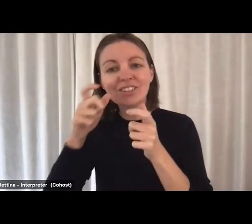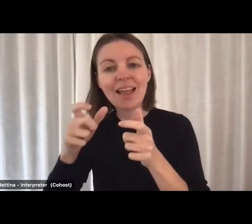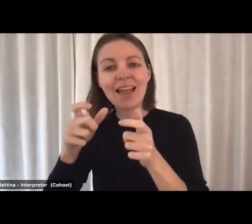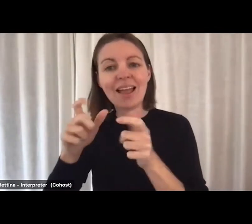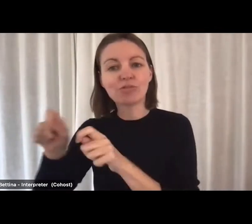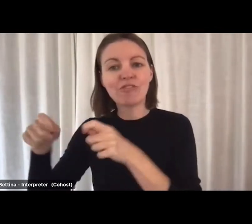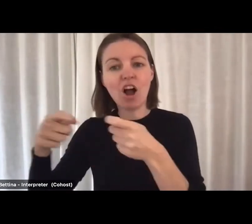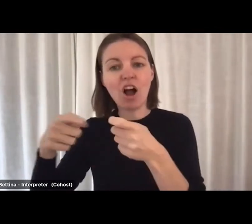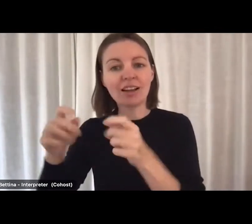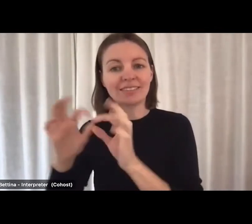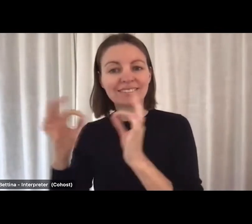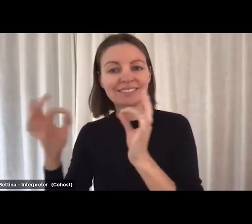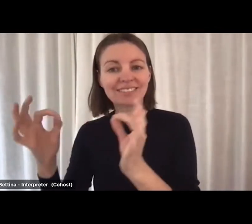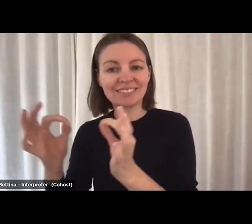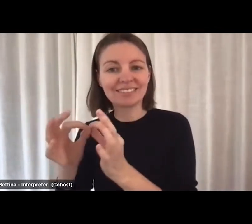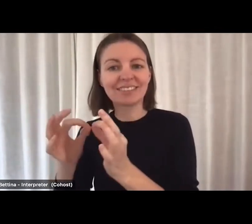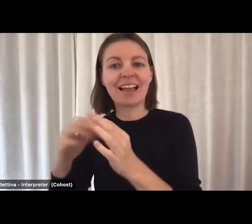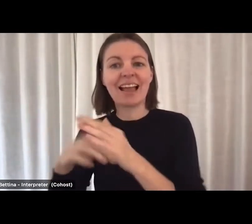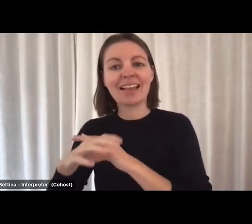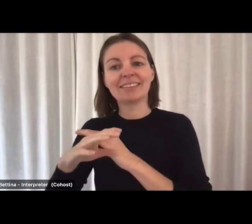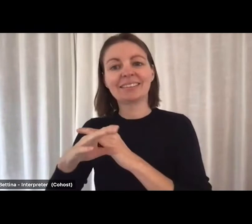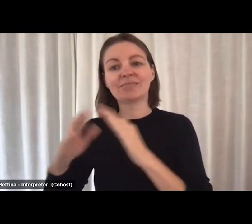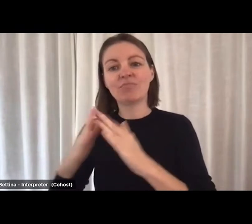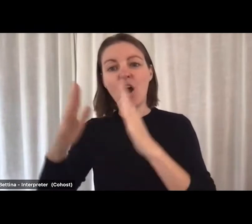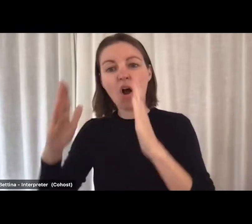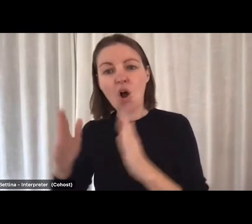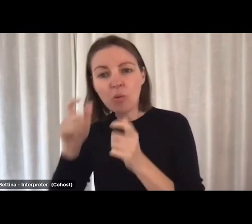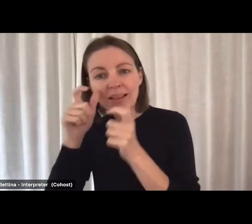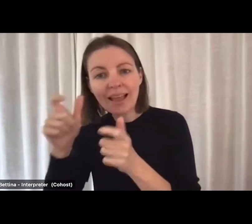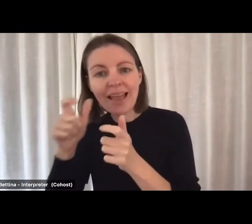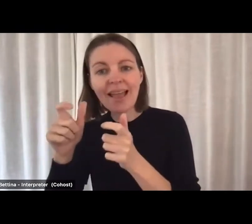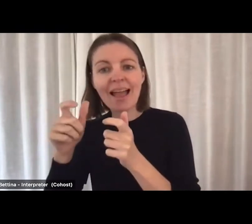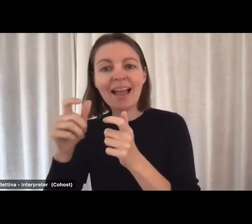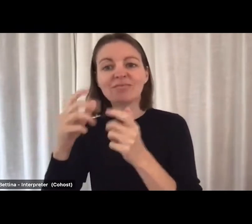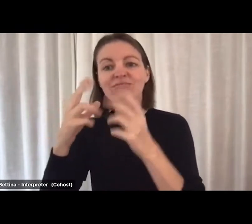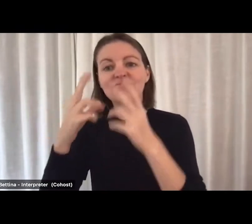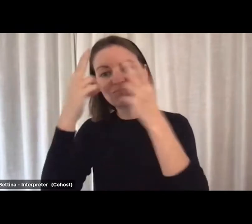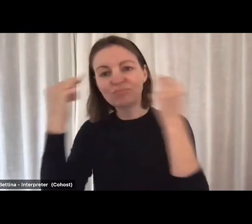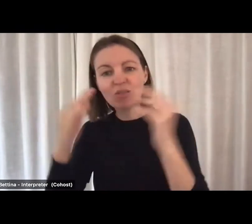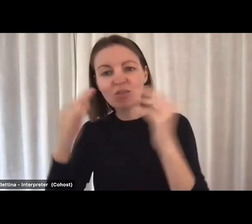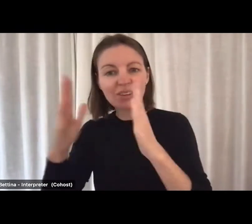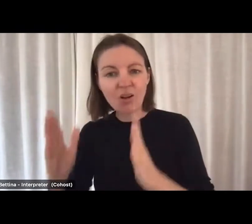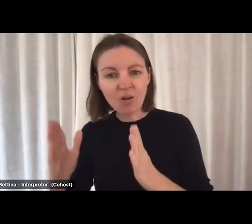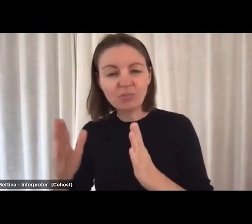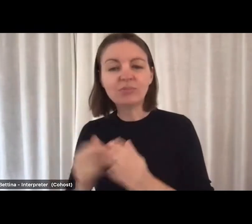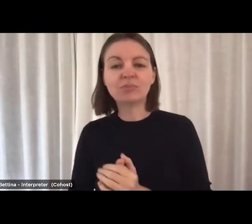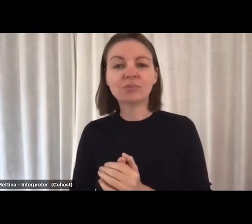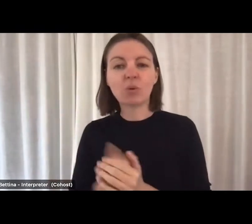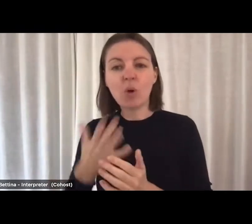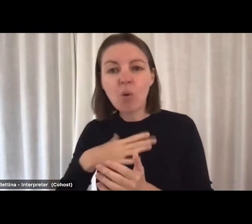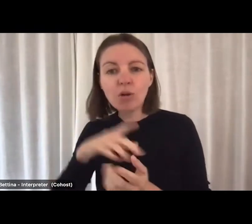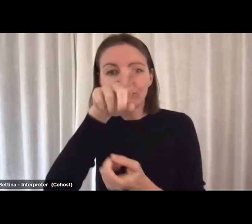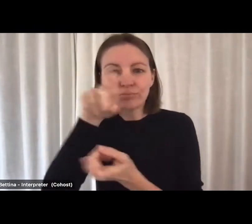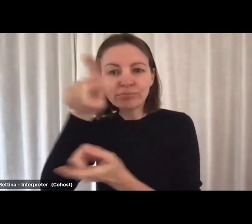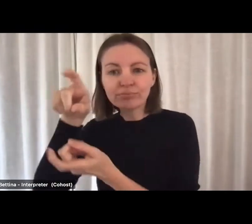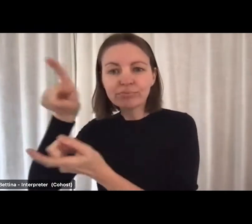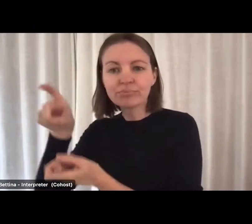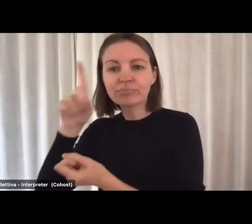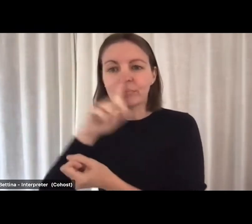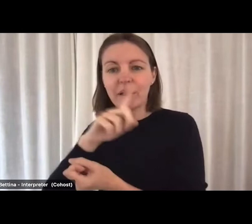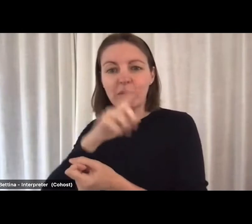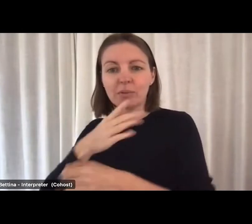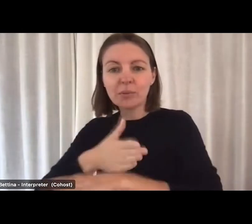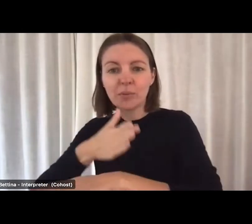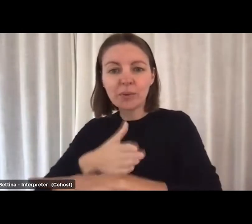home care and residential aged care to attract workers into their workplace. We'd like to ensure that at the end of this session you have enough